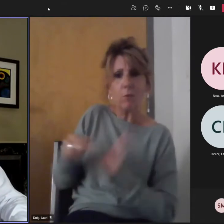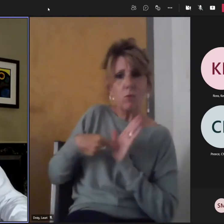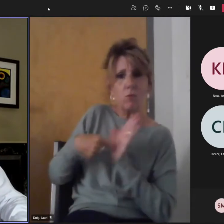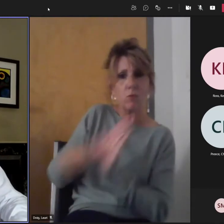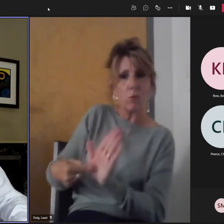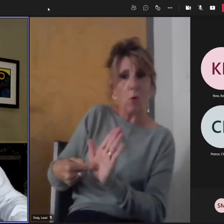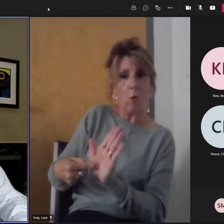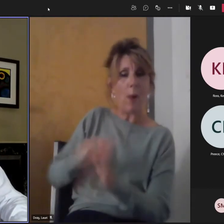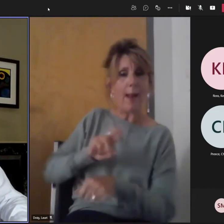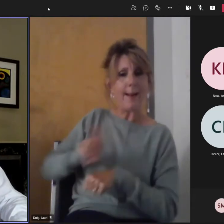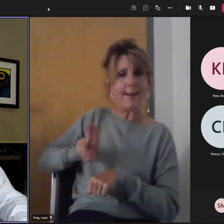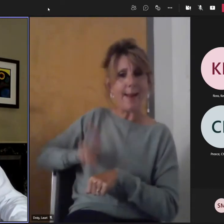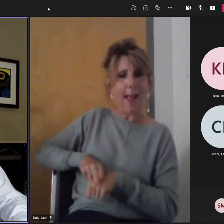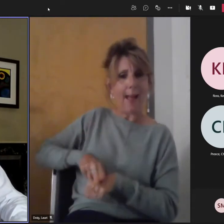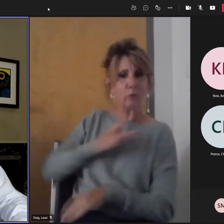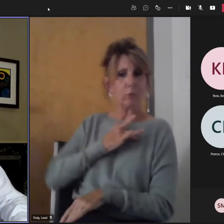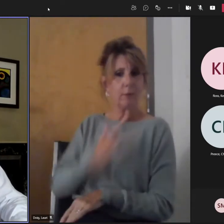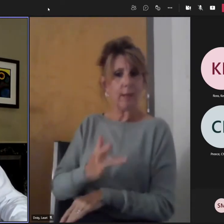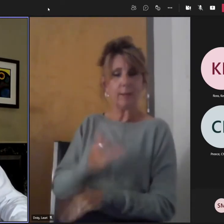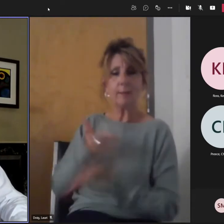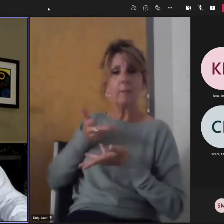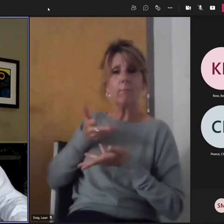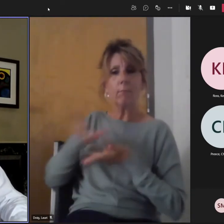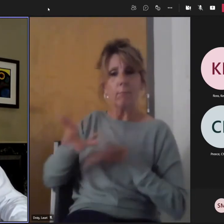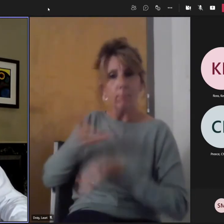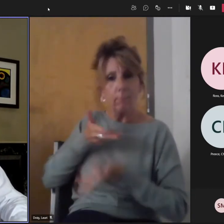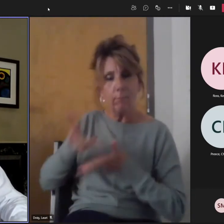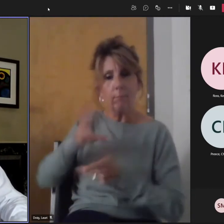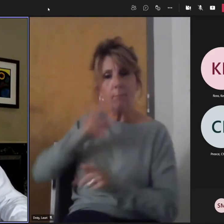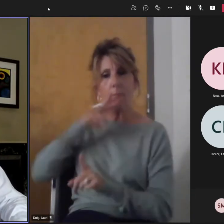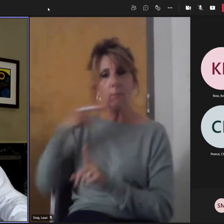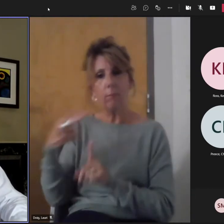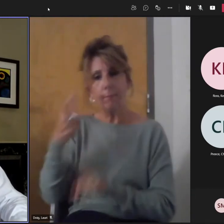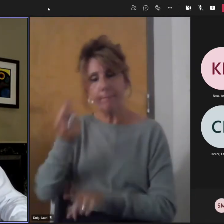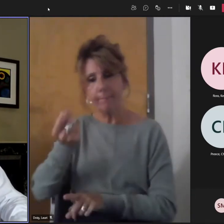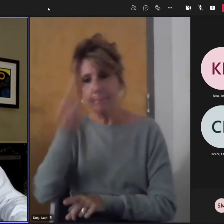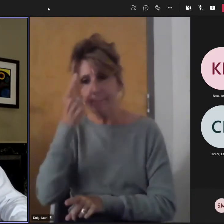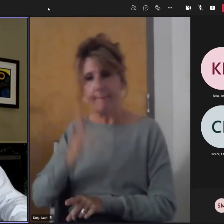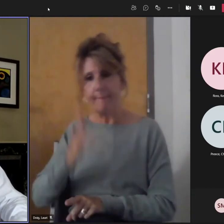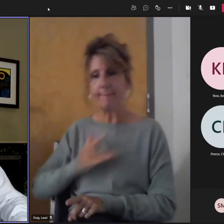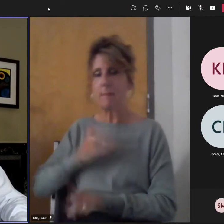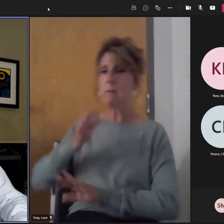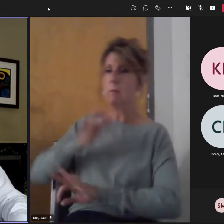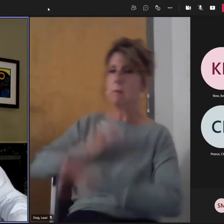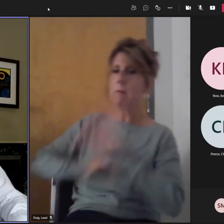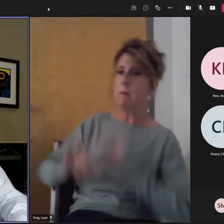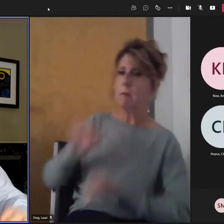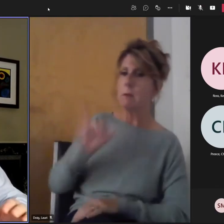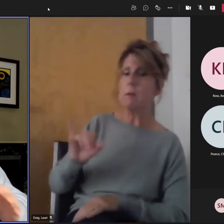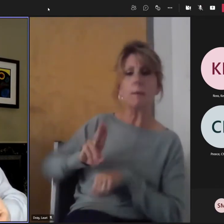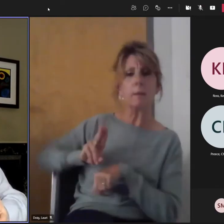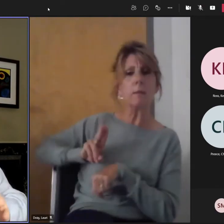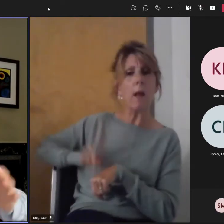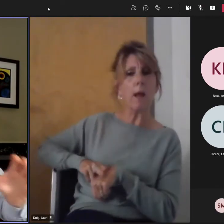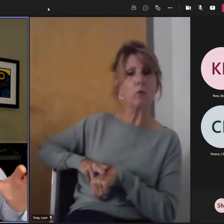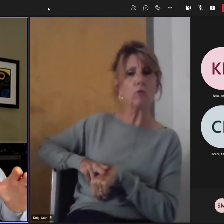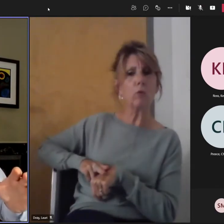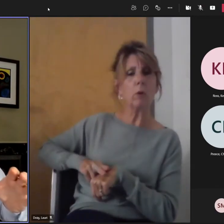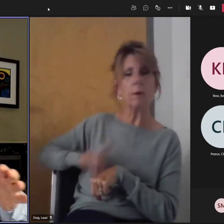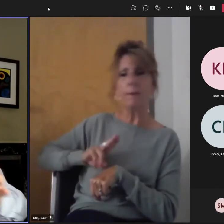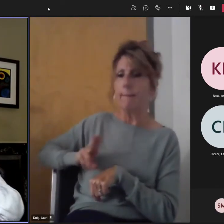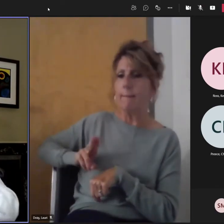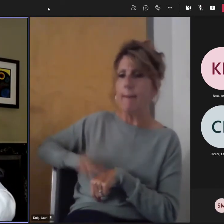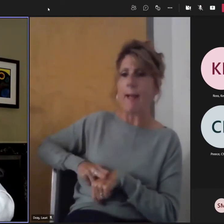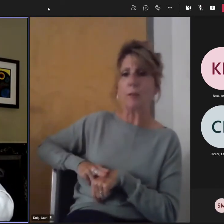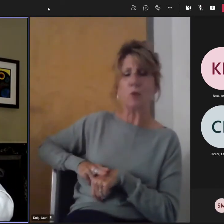natural, it happens a lot more deeply. It happens more, in some ways, more subtly. But more subtle and more deep means